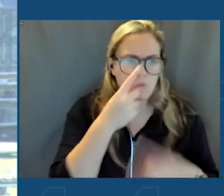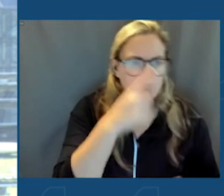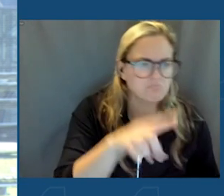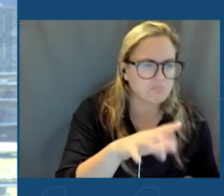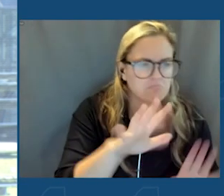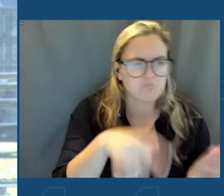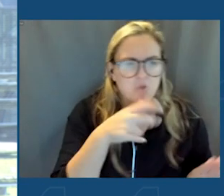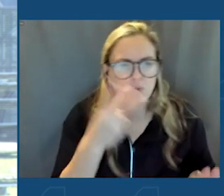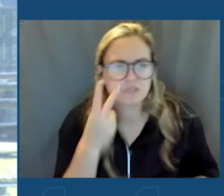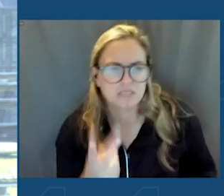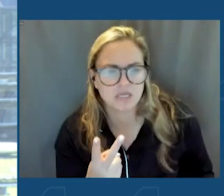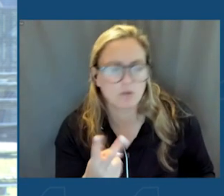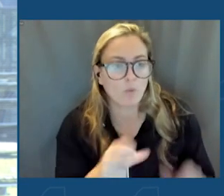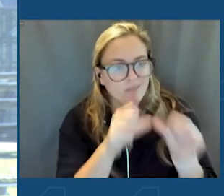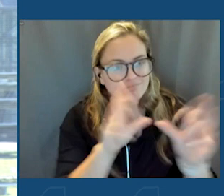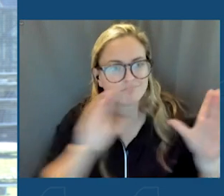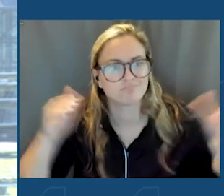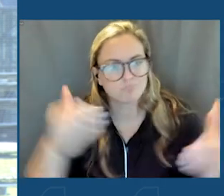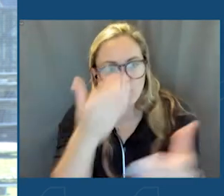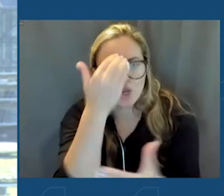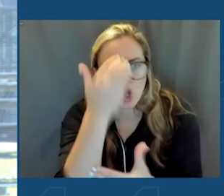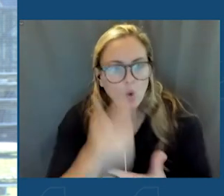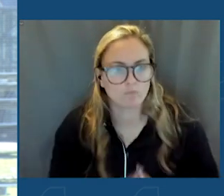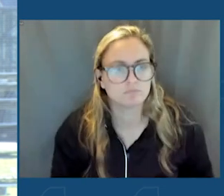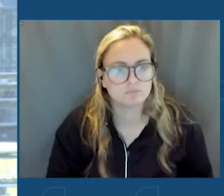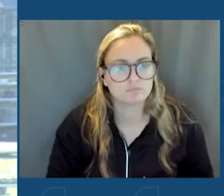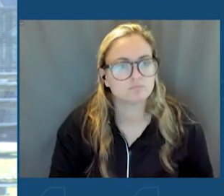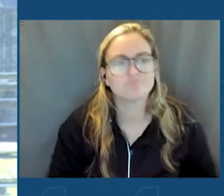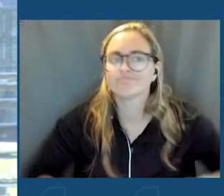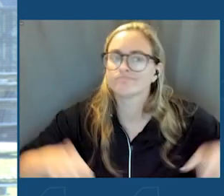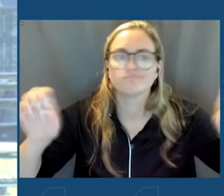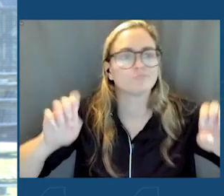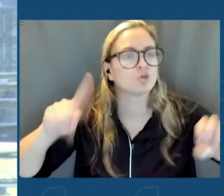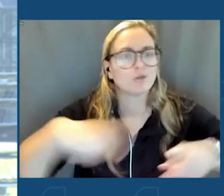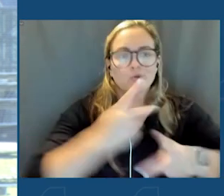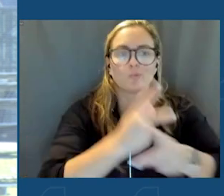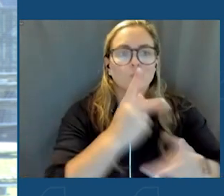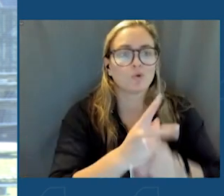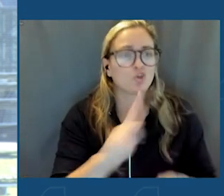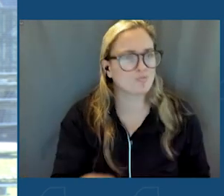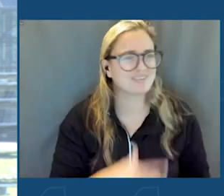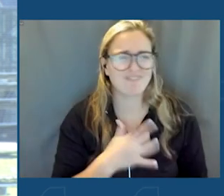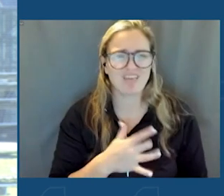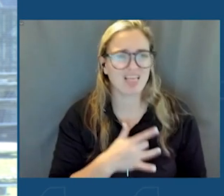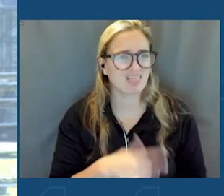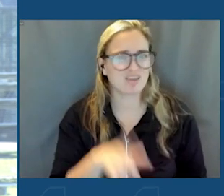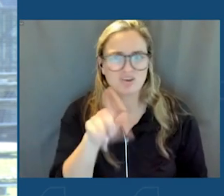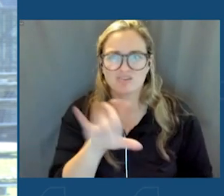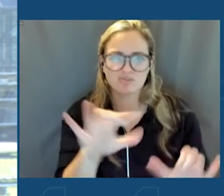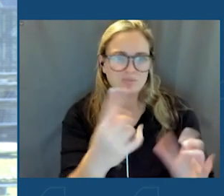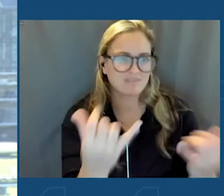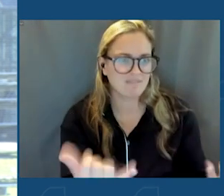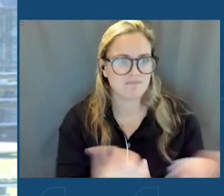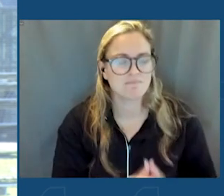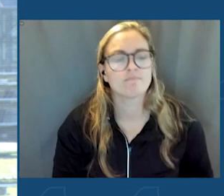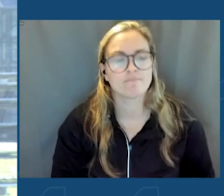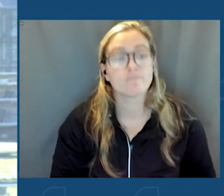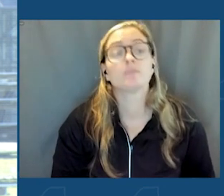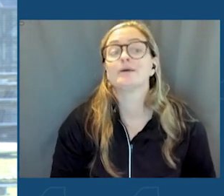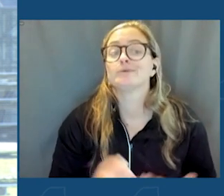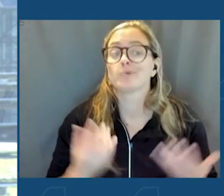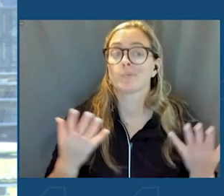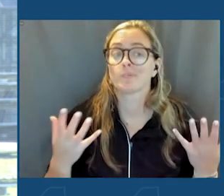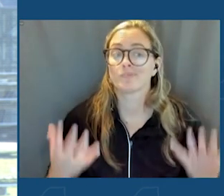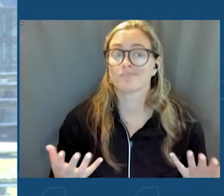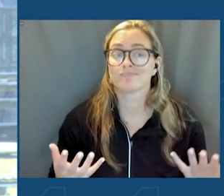different opinion because there is an urgency. There is an urgency that we all must feel in our hearts. So what else